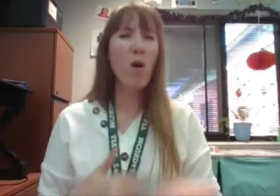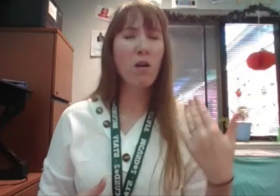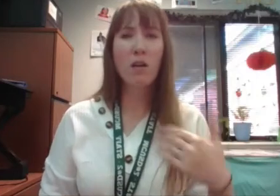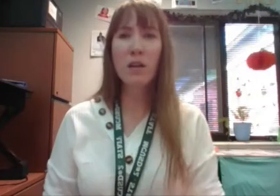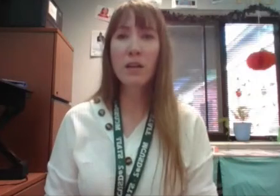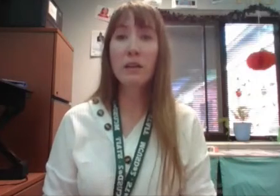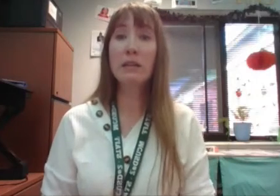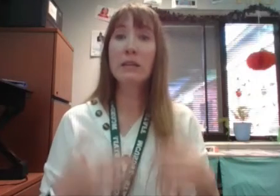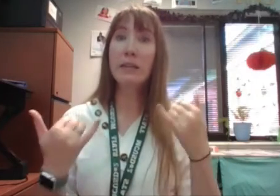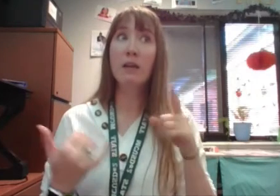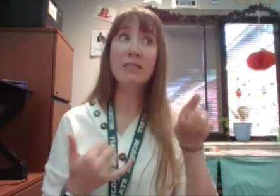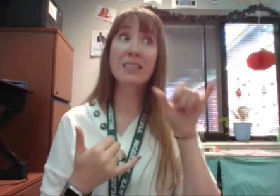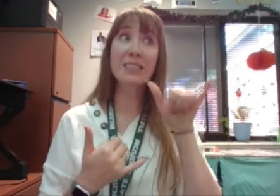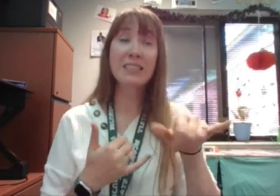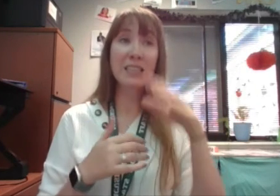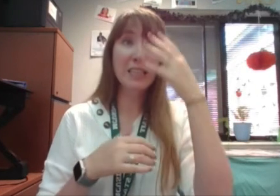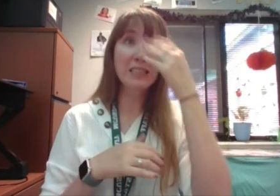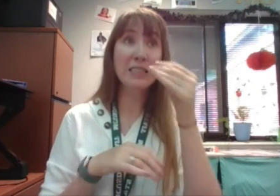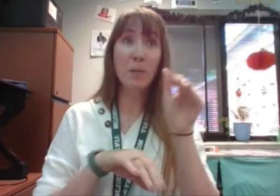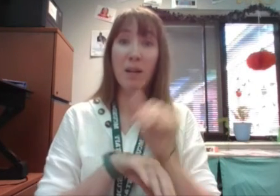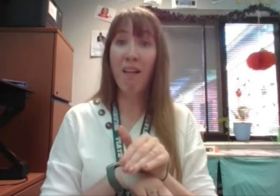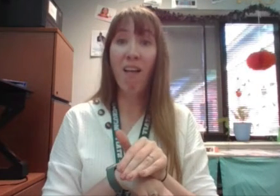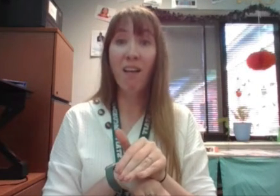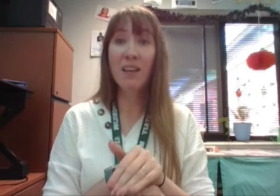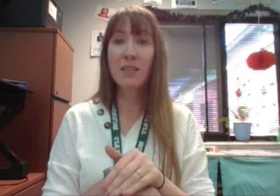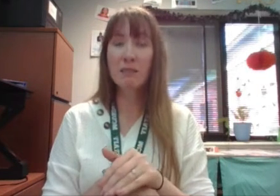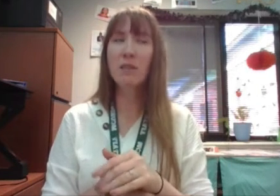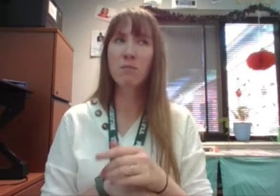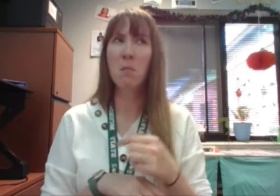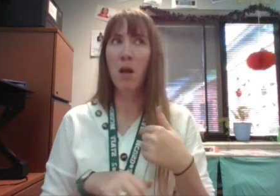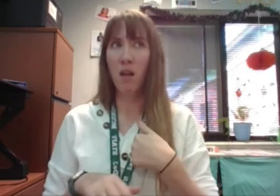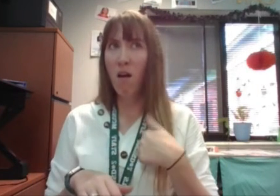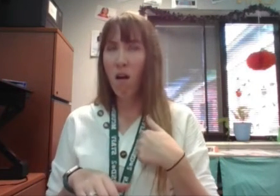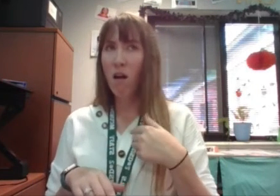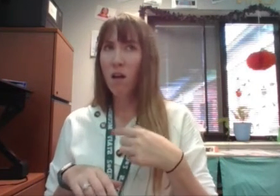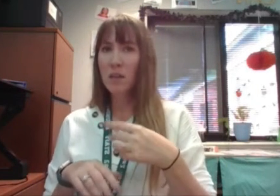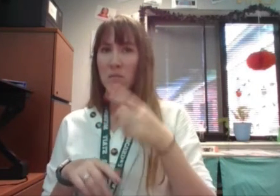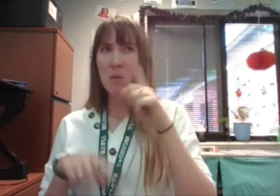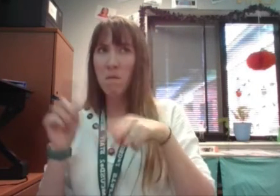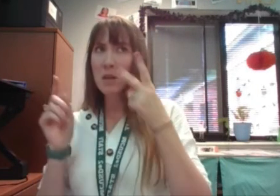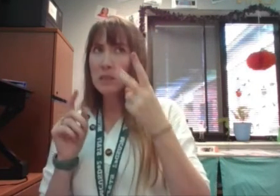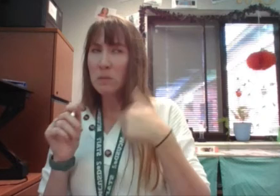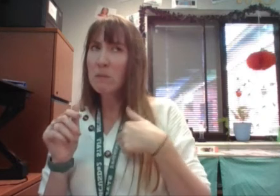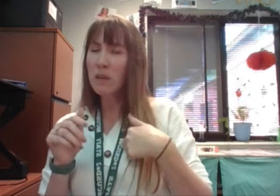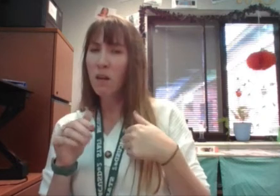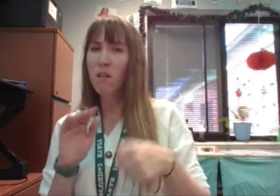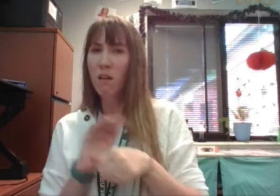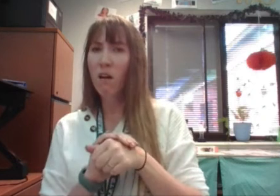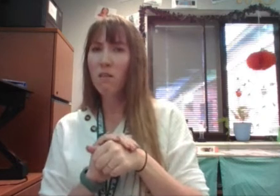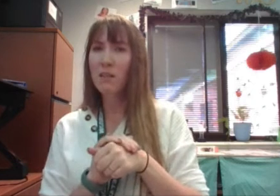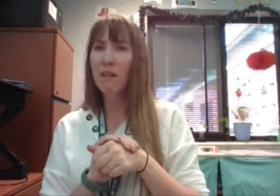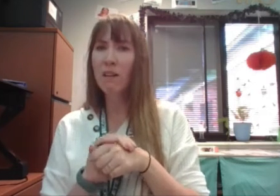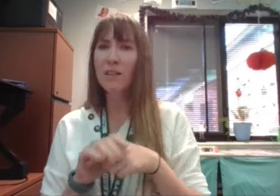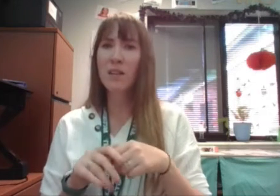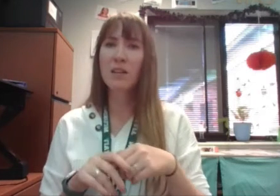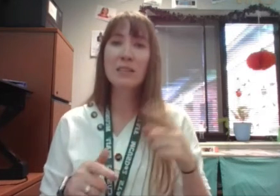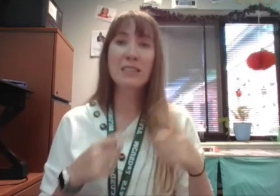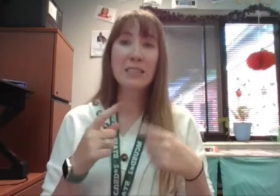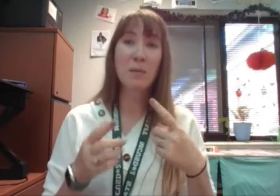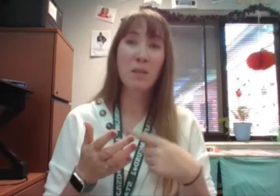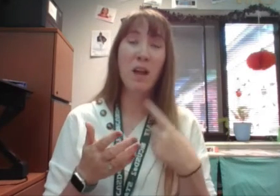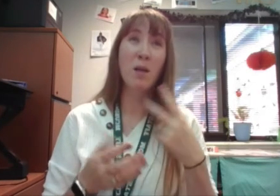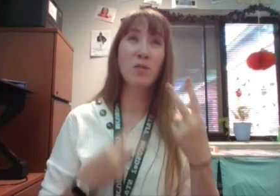Now she has to stay the night. I stay invisible. Sometimes visitors make too much of a fuss over me.